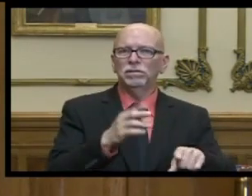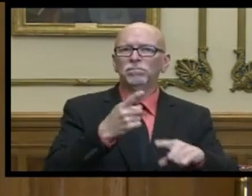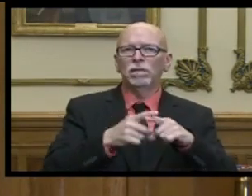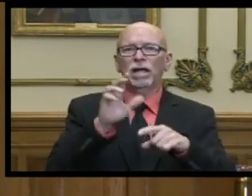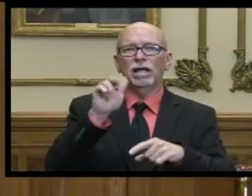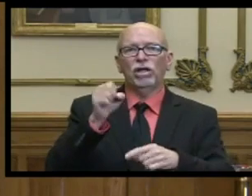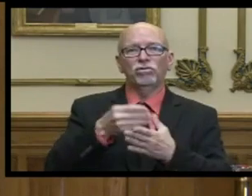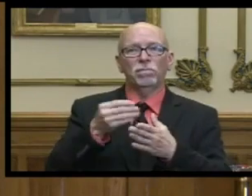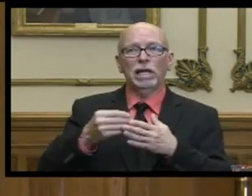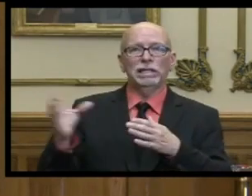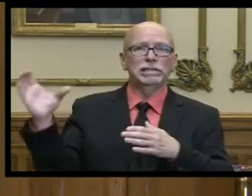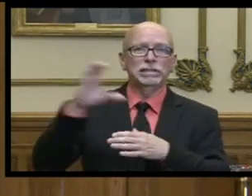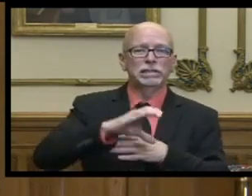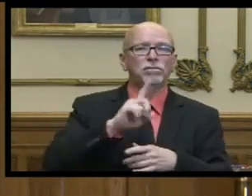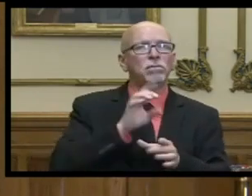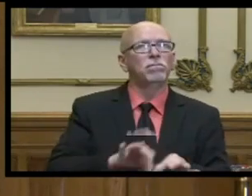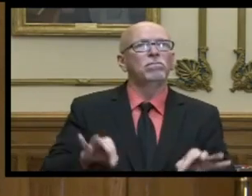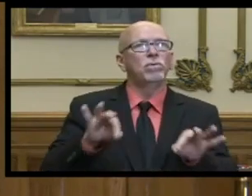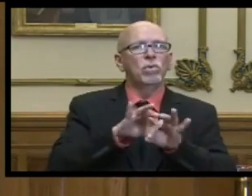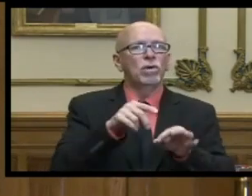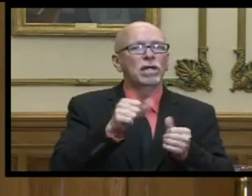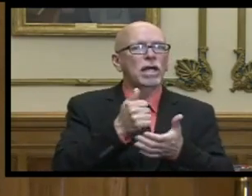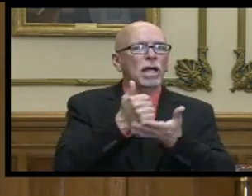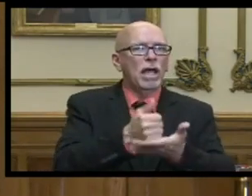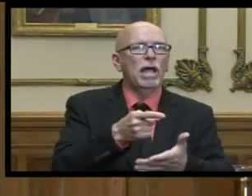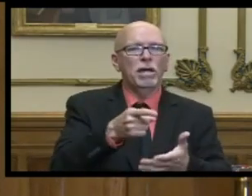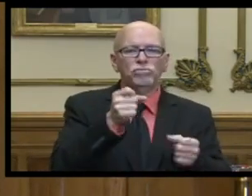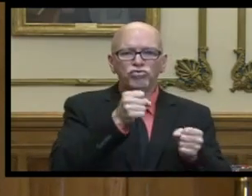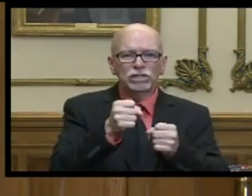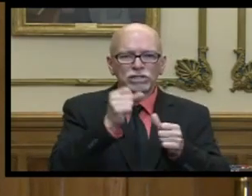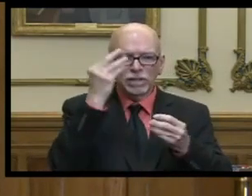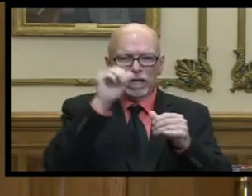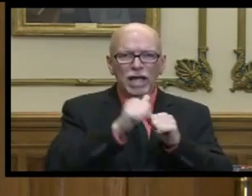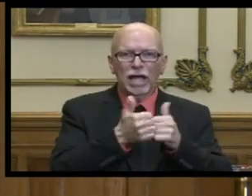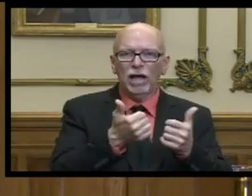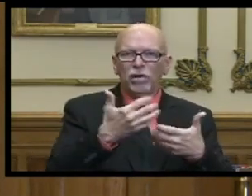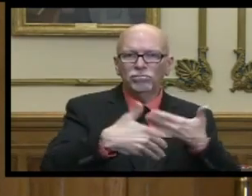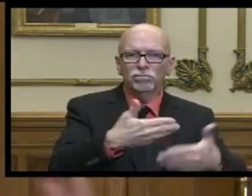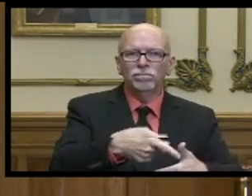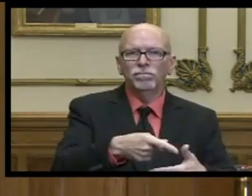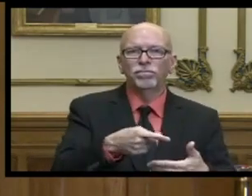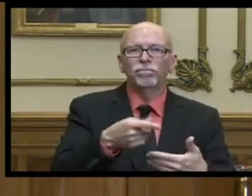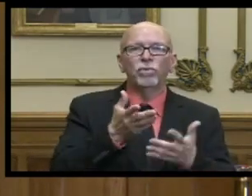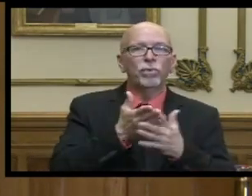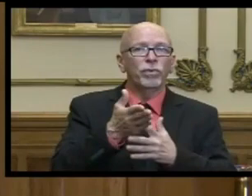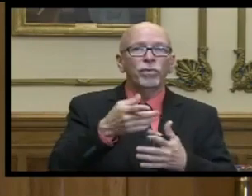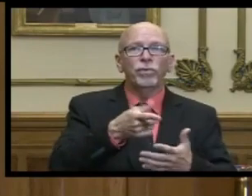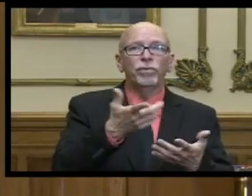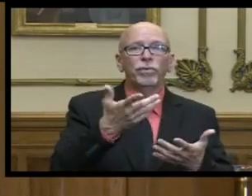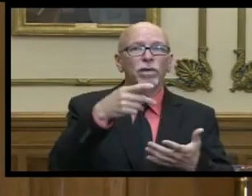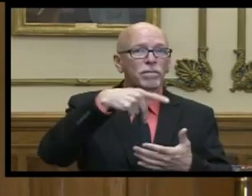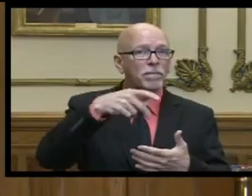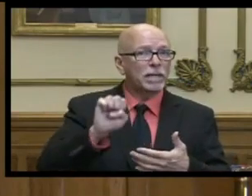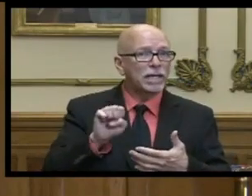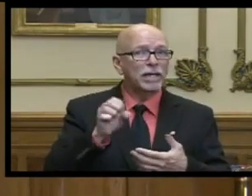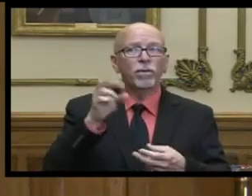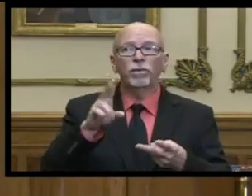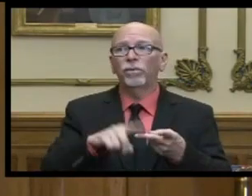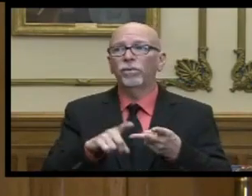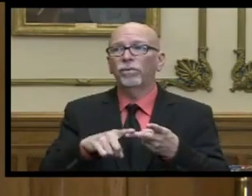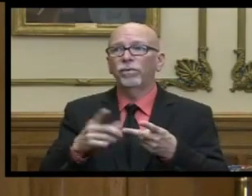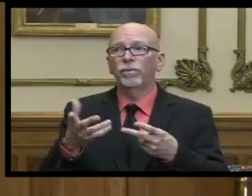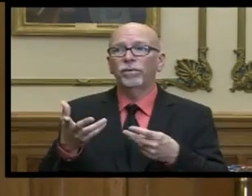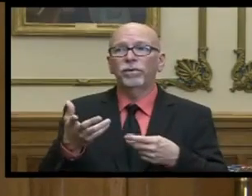cares money will be really important in thinking about this strategically whether it's through uh the the ppe or